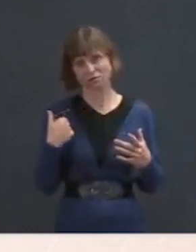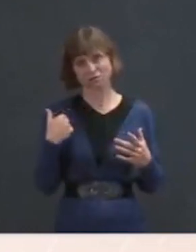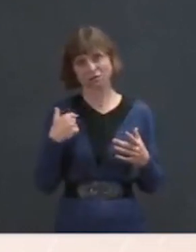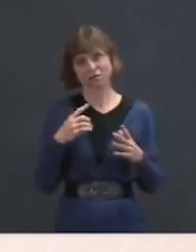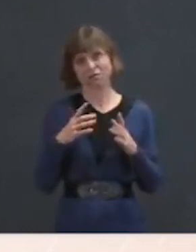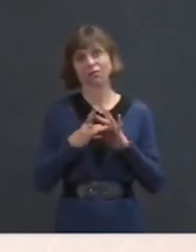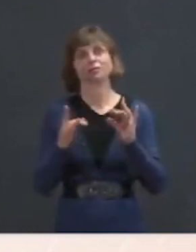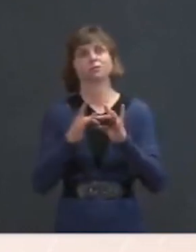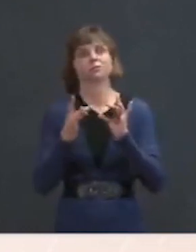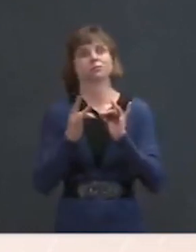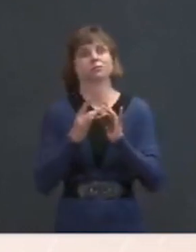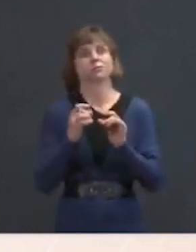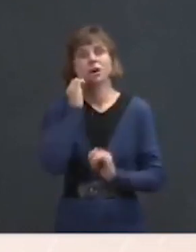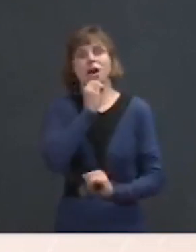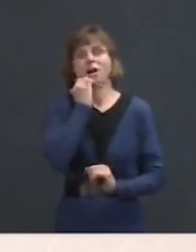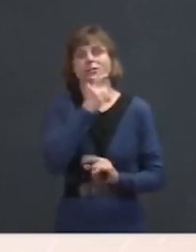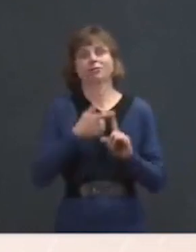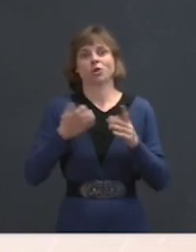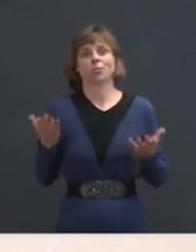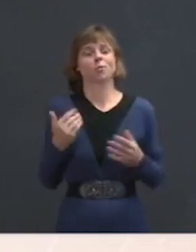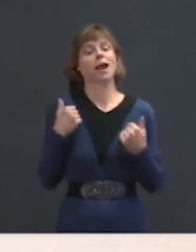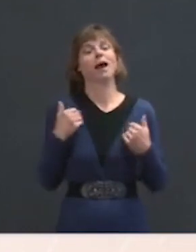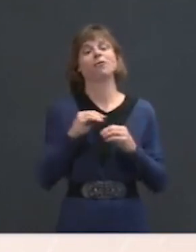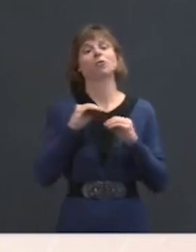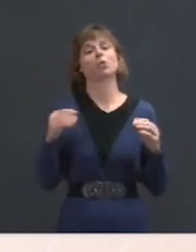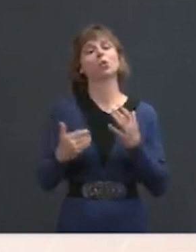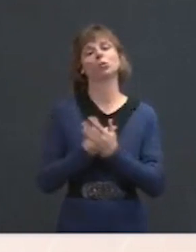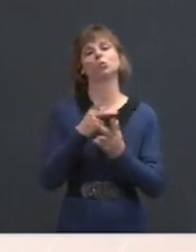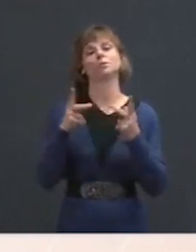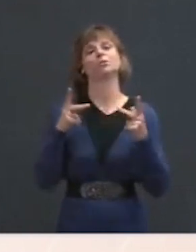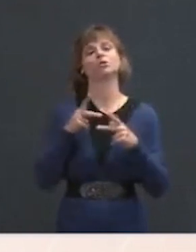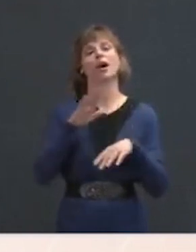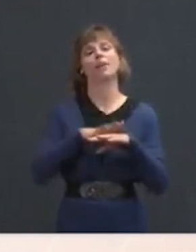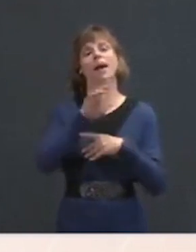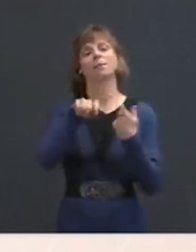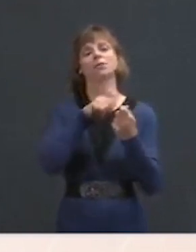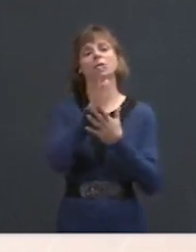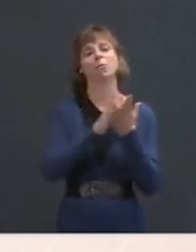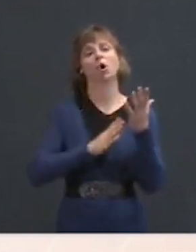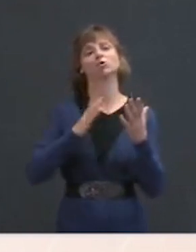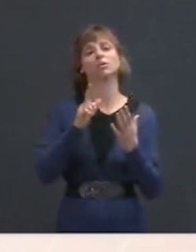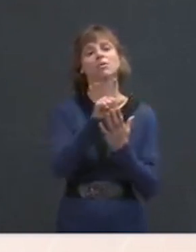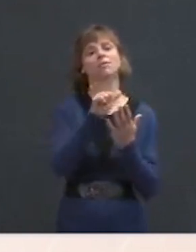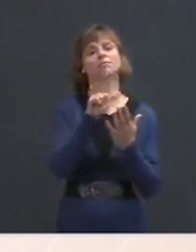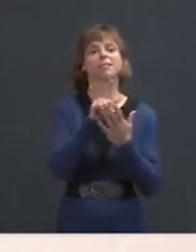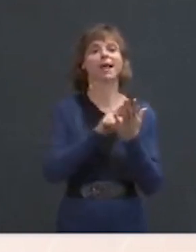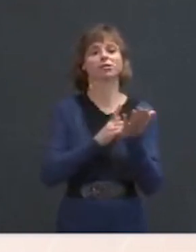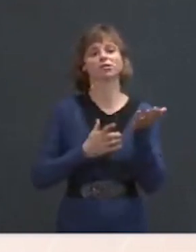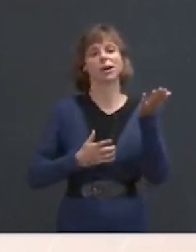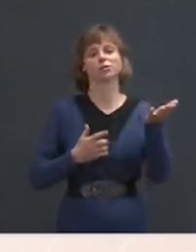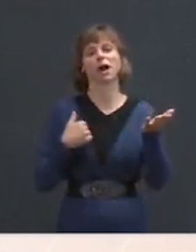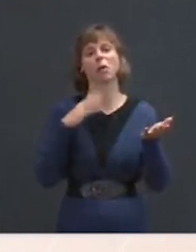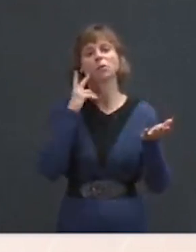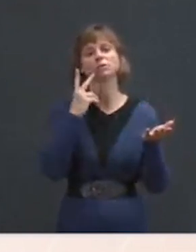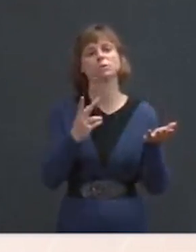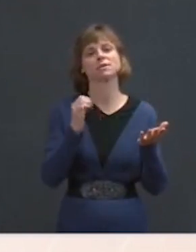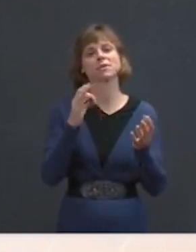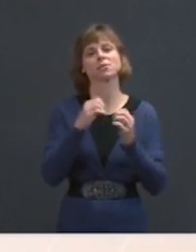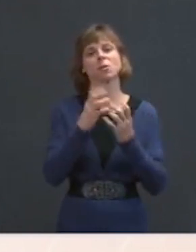I don't have any new position or a position on that particular piece of legislation. I will check and see if there's anything more we would like to convey. Go ahead.